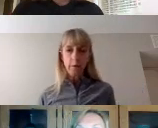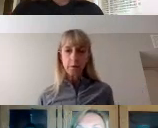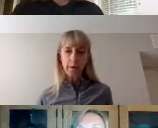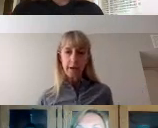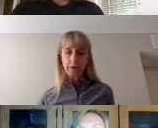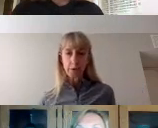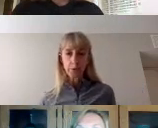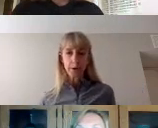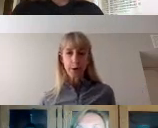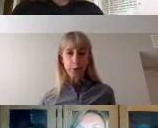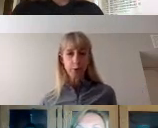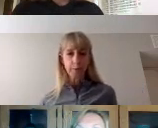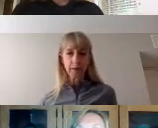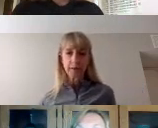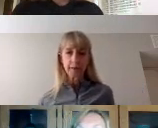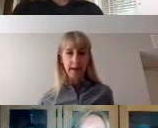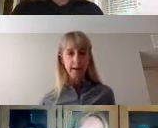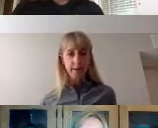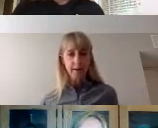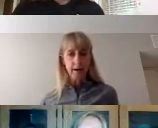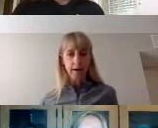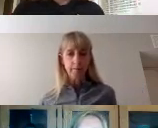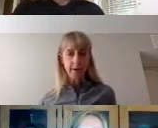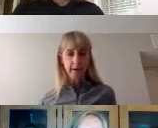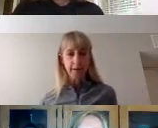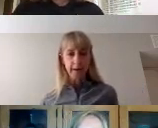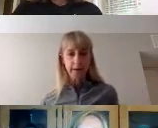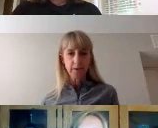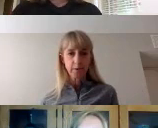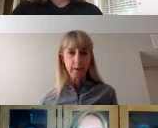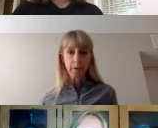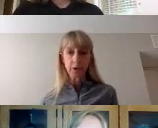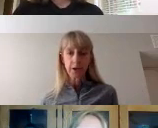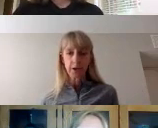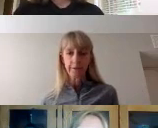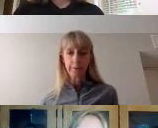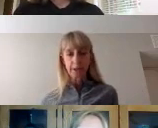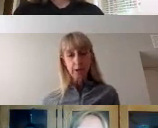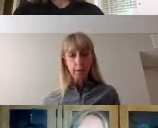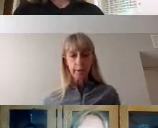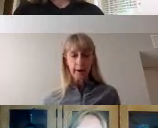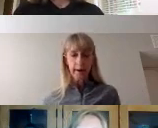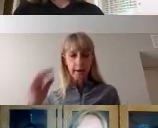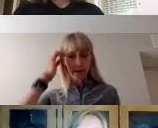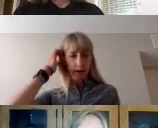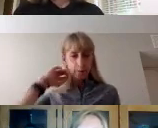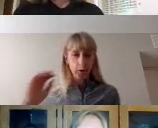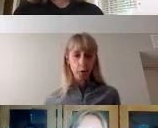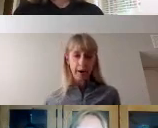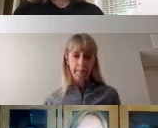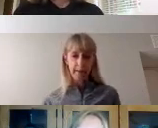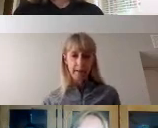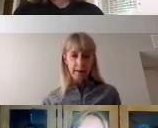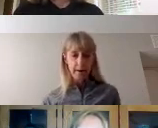to do now is introduce our two speakers today very excited to be able to share information about the I can connect